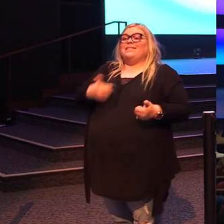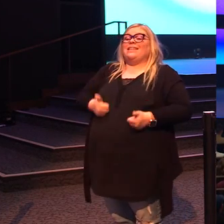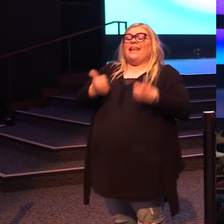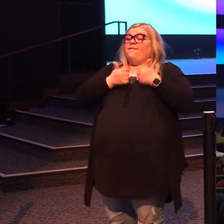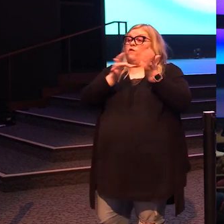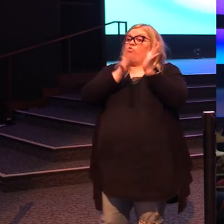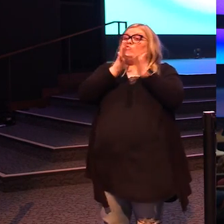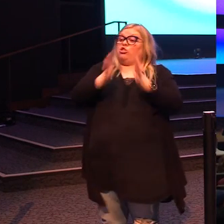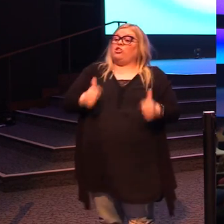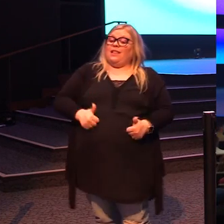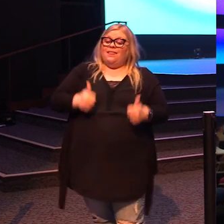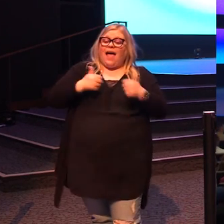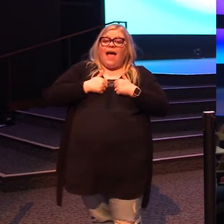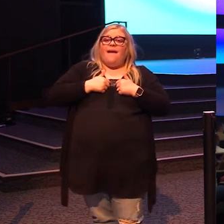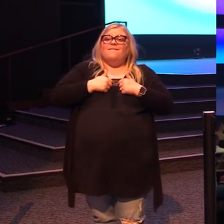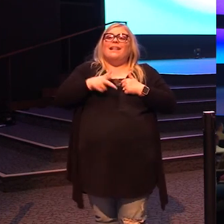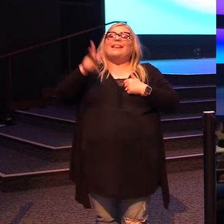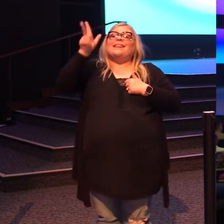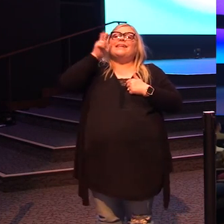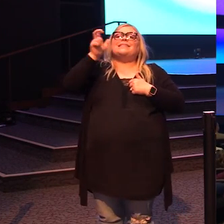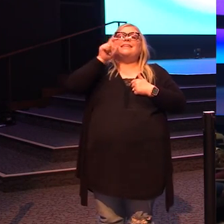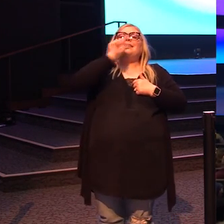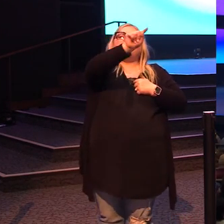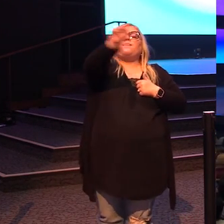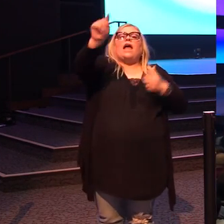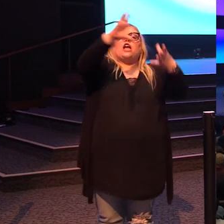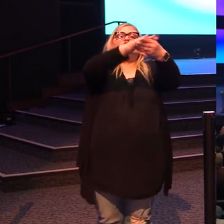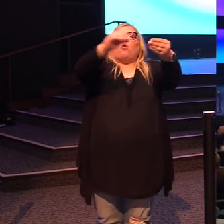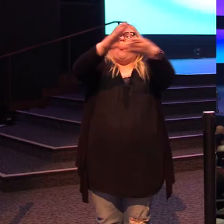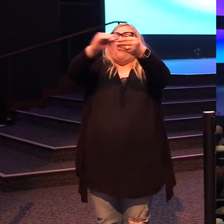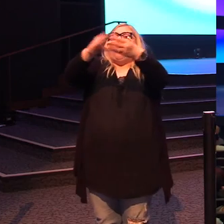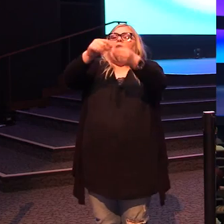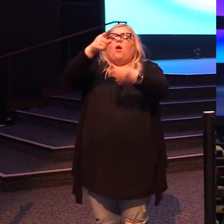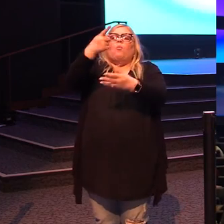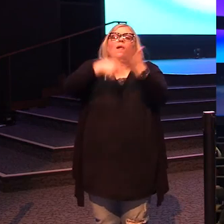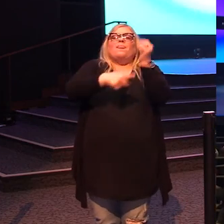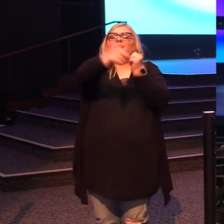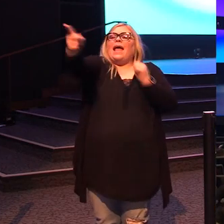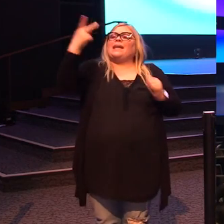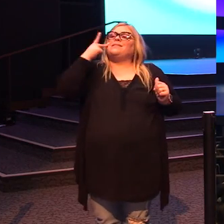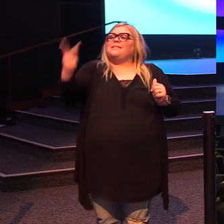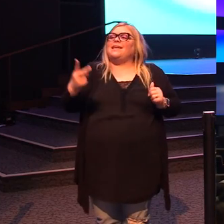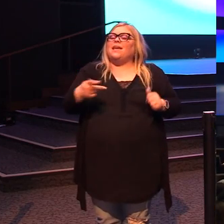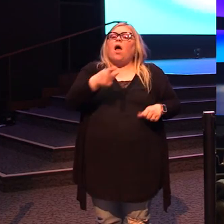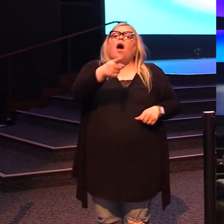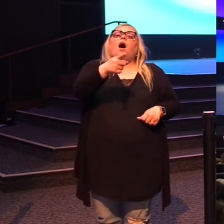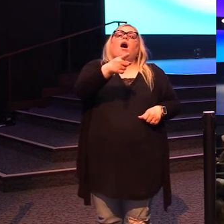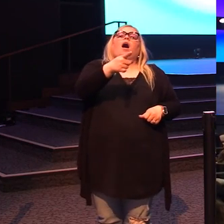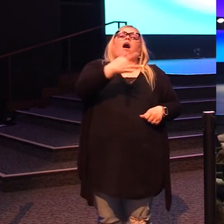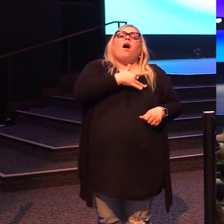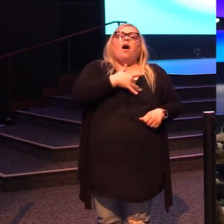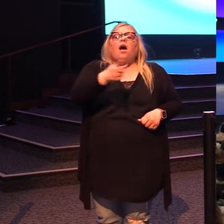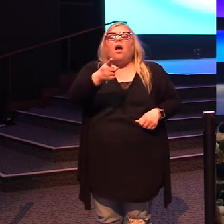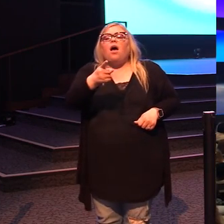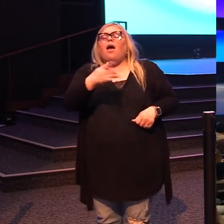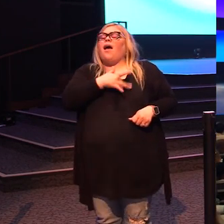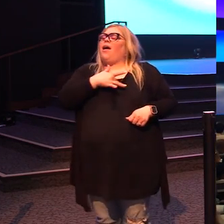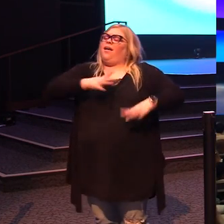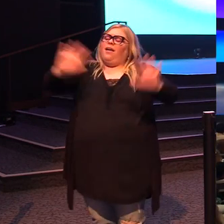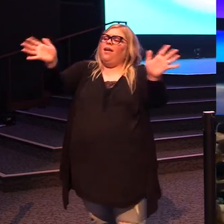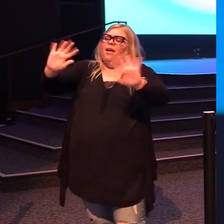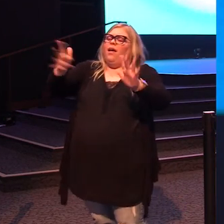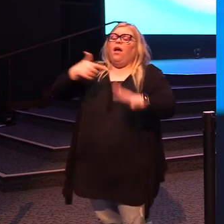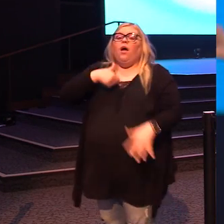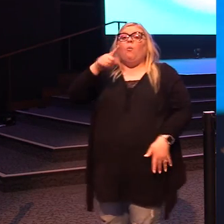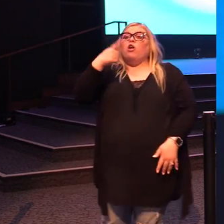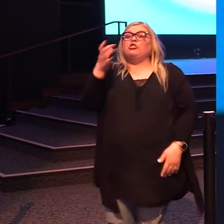life listening to other people's testimonies of what they see. And I don't want to live my life